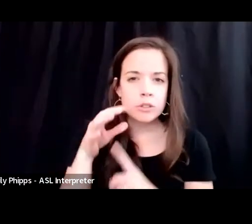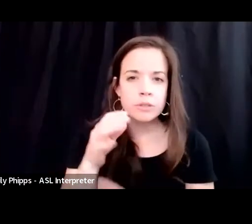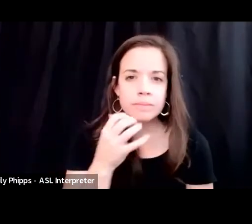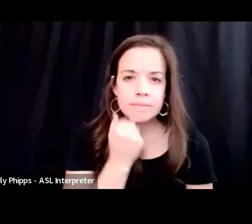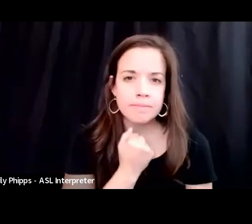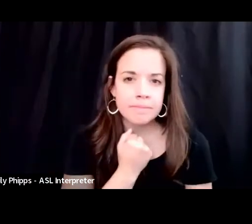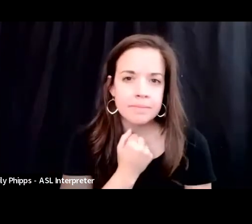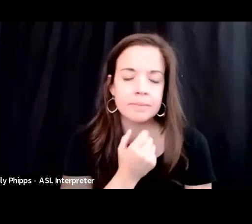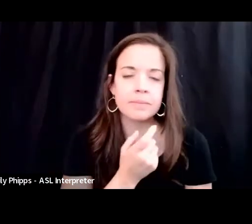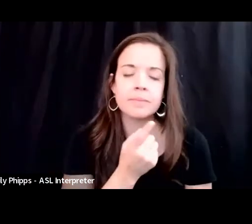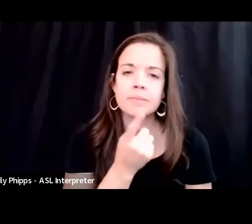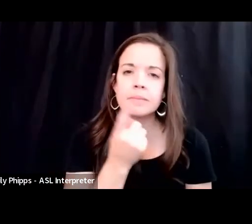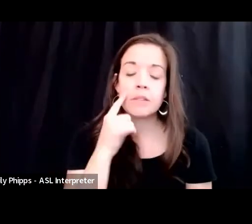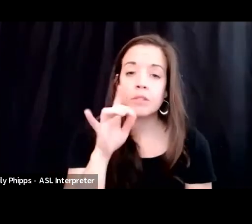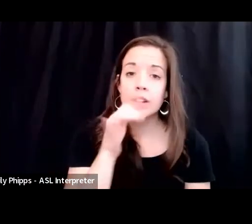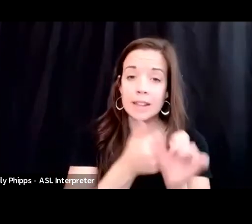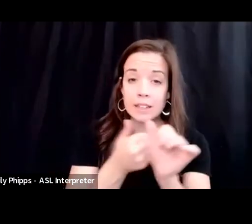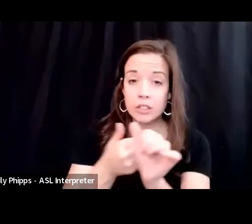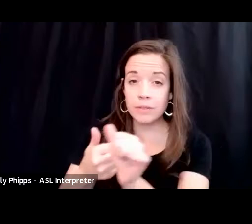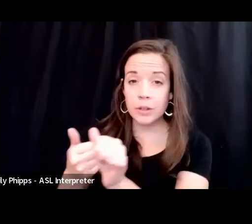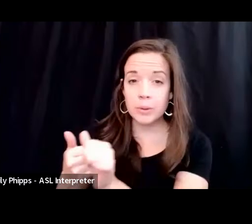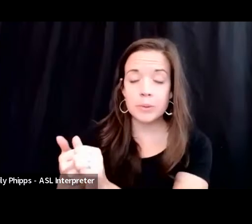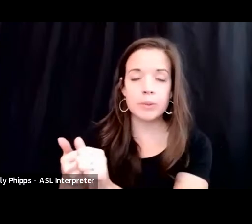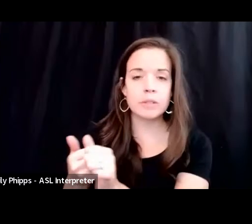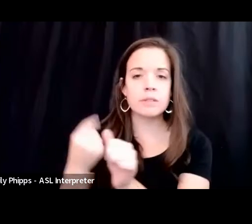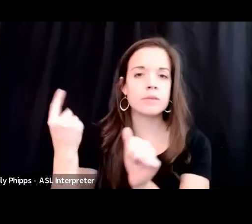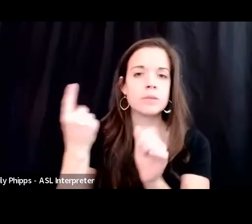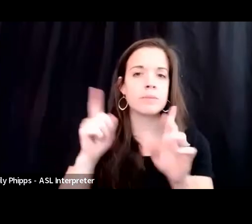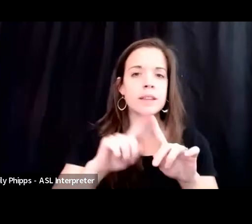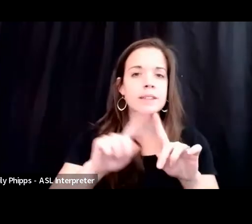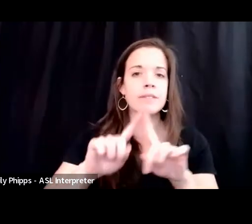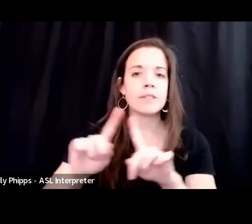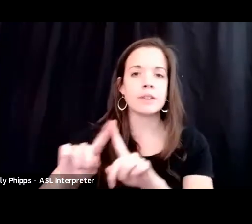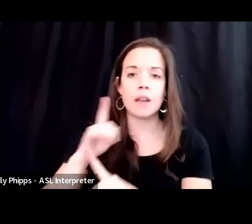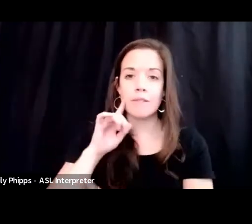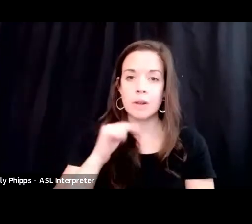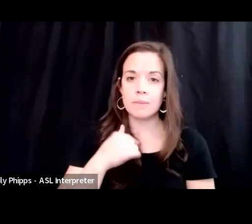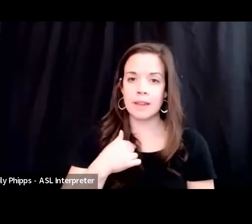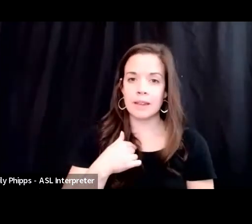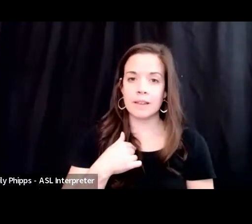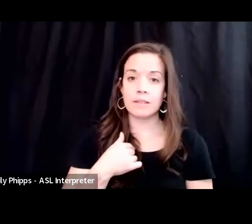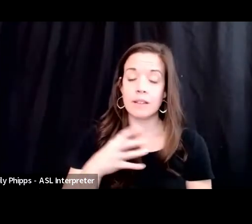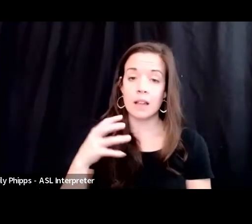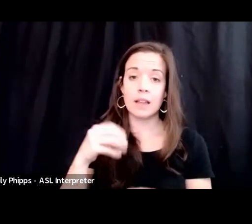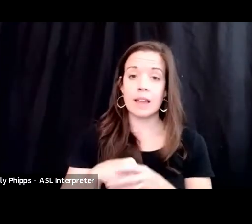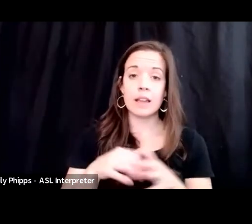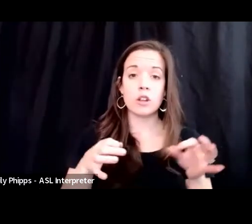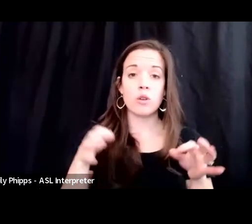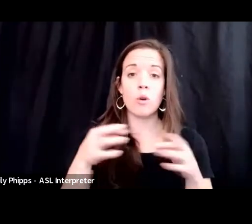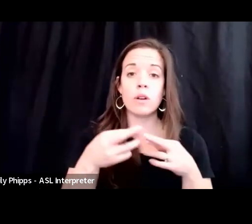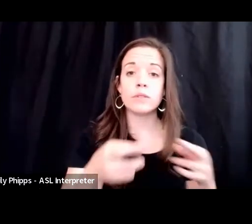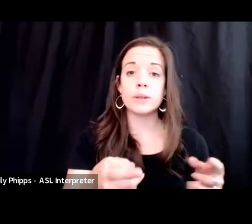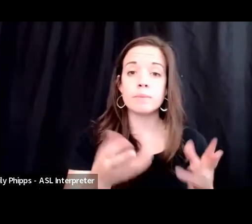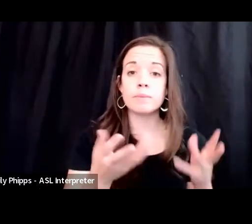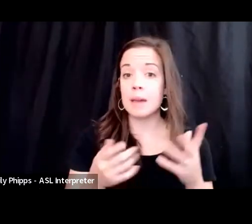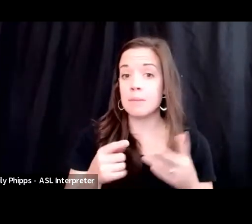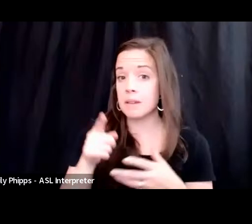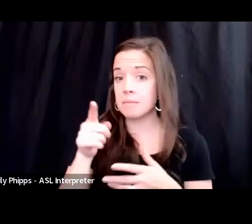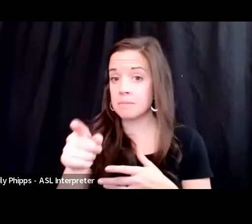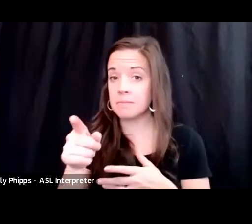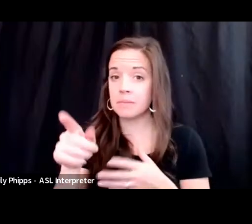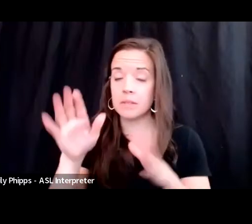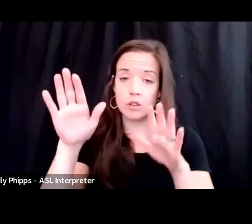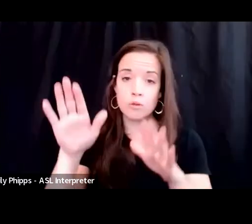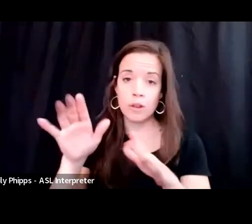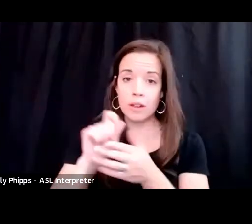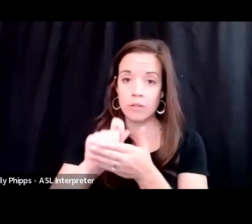each of you, it's going to be something very different. For me, it was being in a courtroom. For you, it might be being a great writer